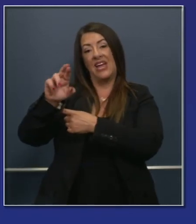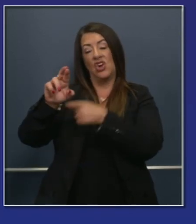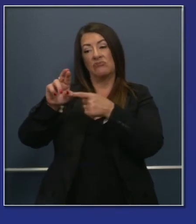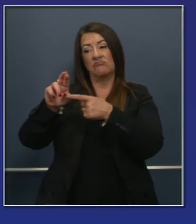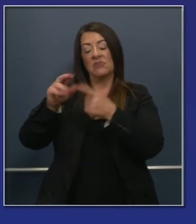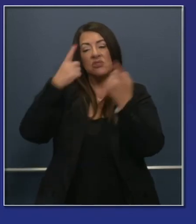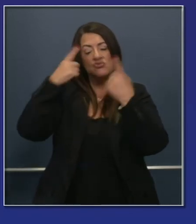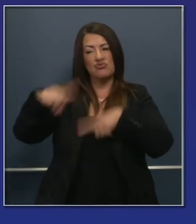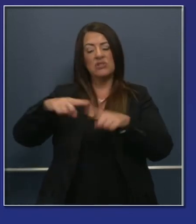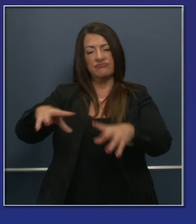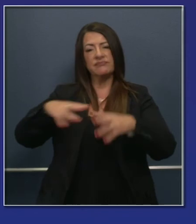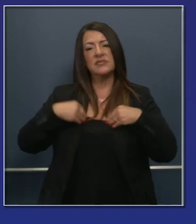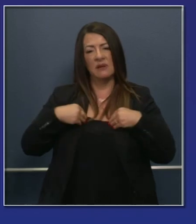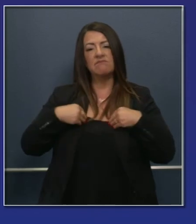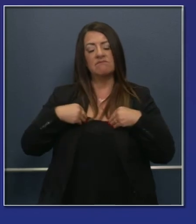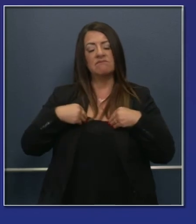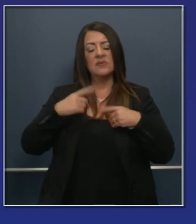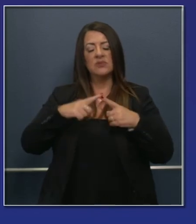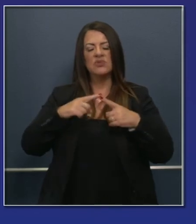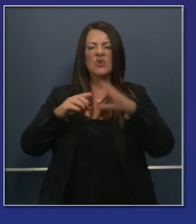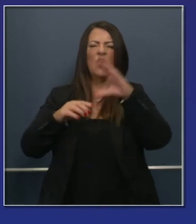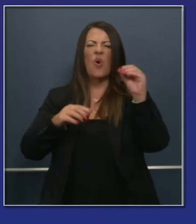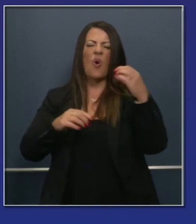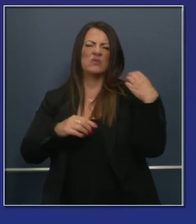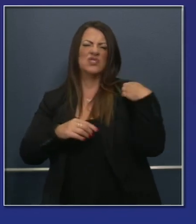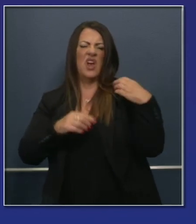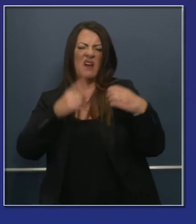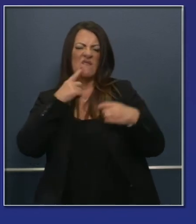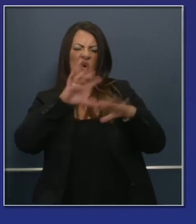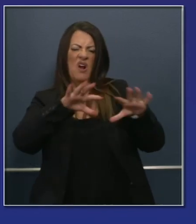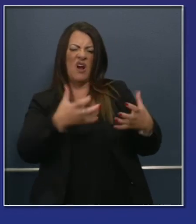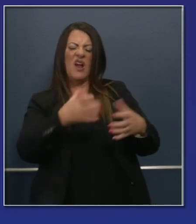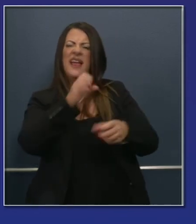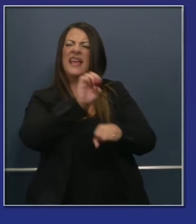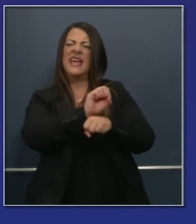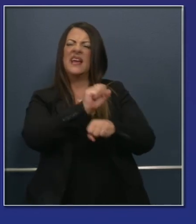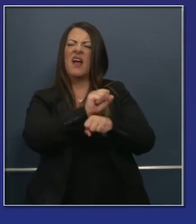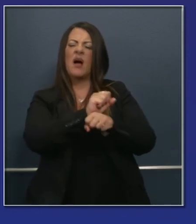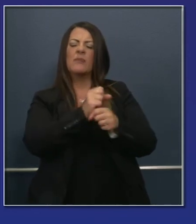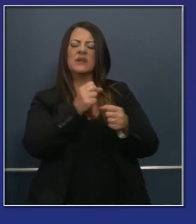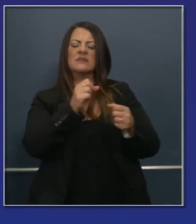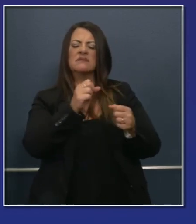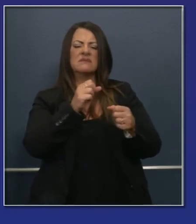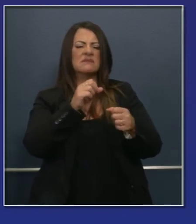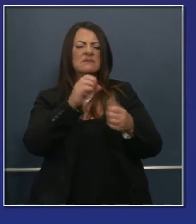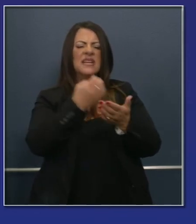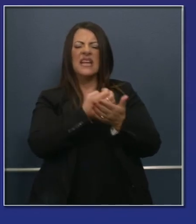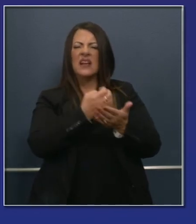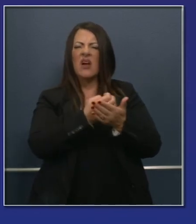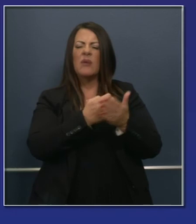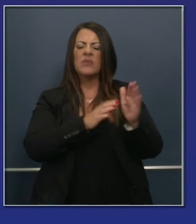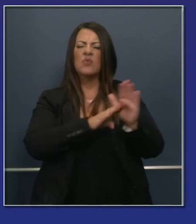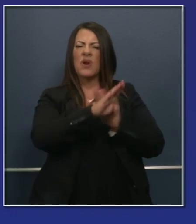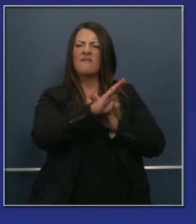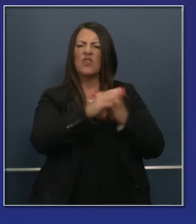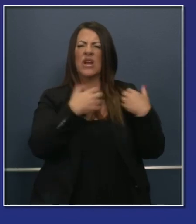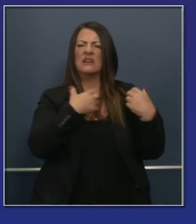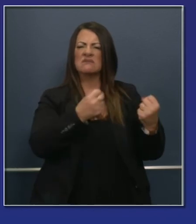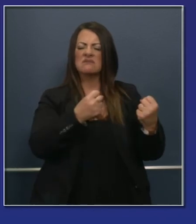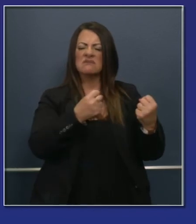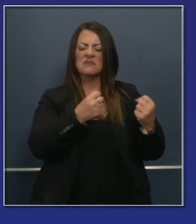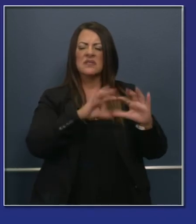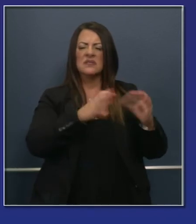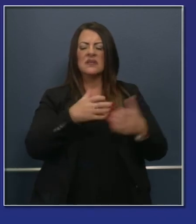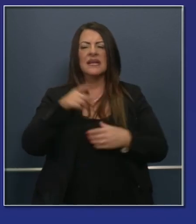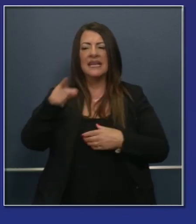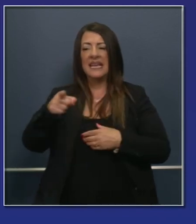-chair our Economic and Jobs Recovery Task Force was his desire and his commitment to address the